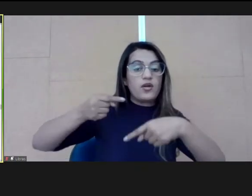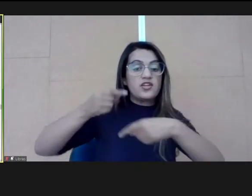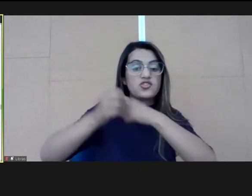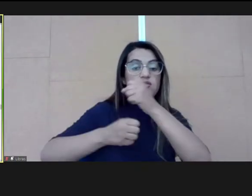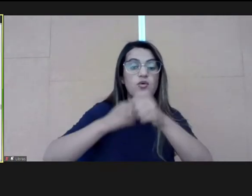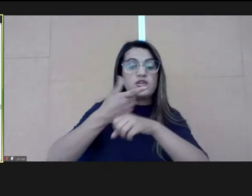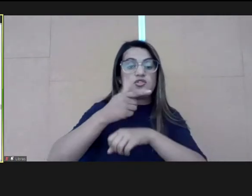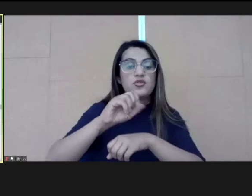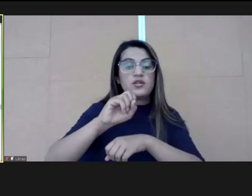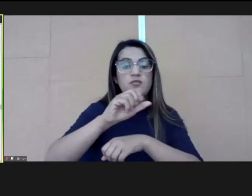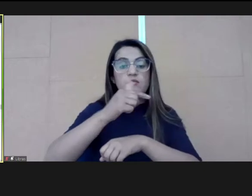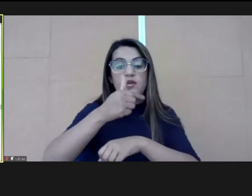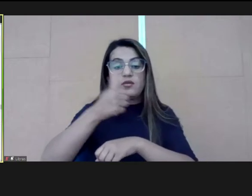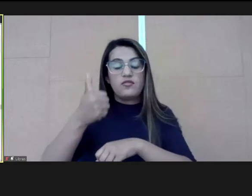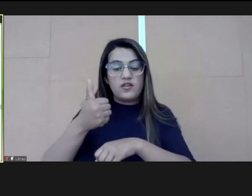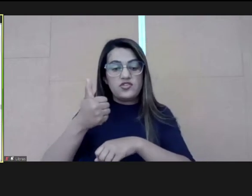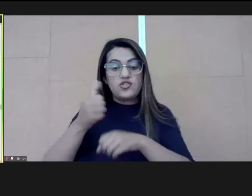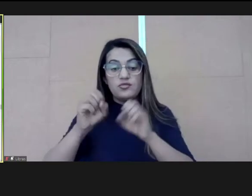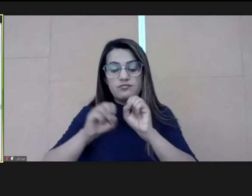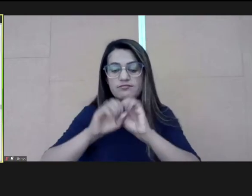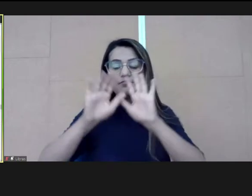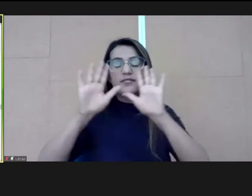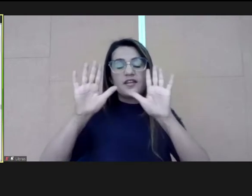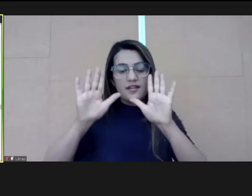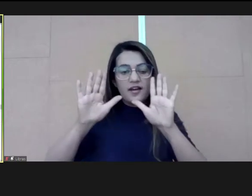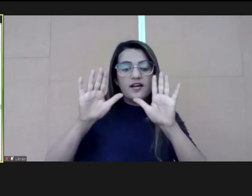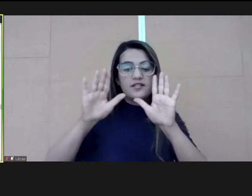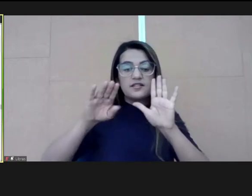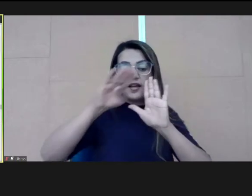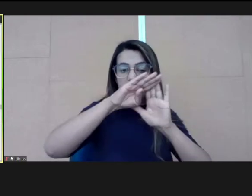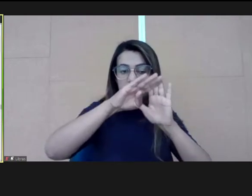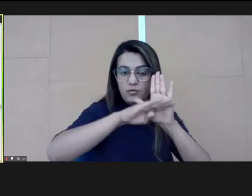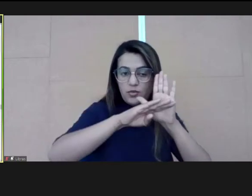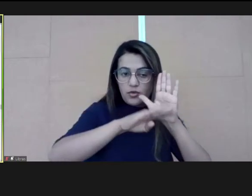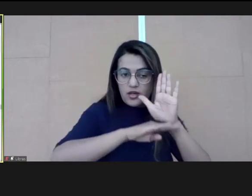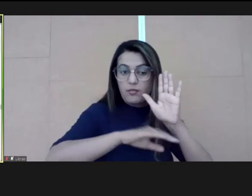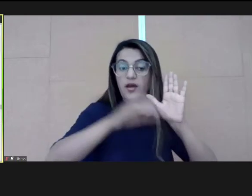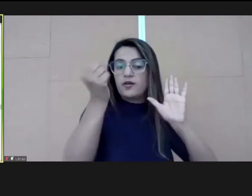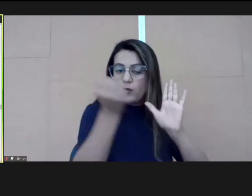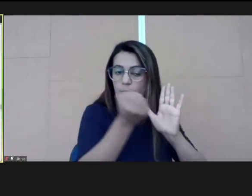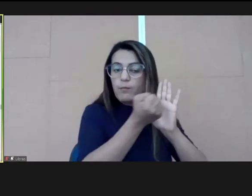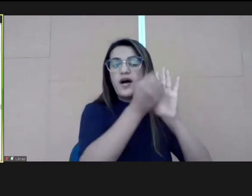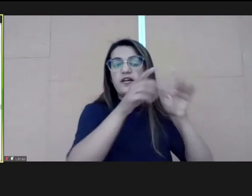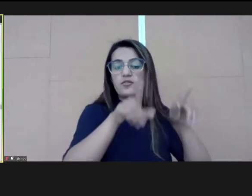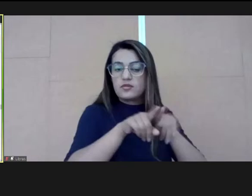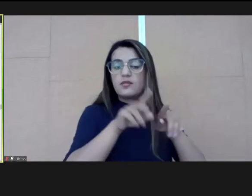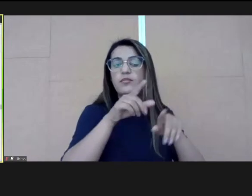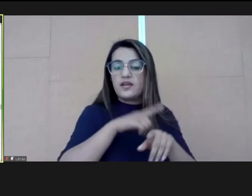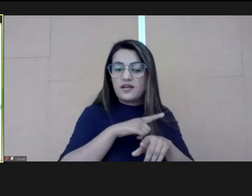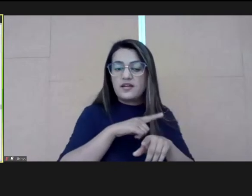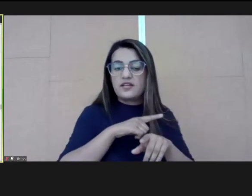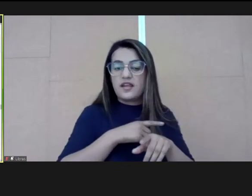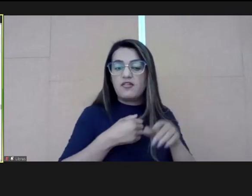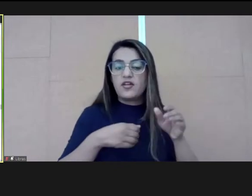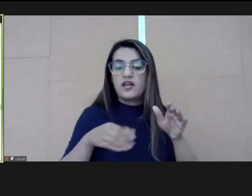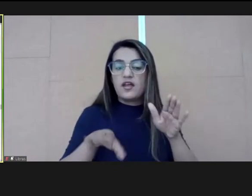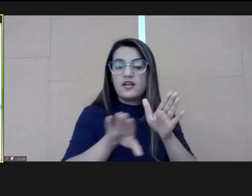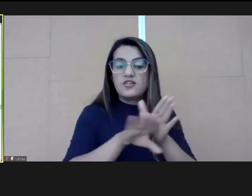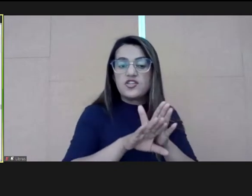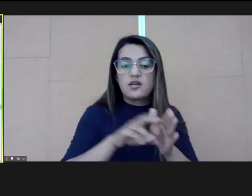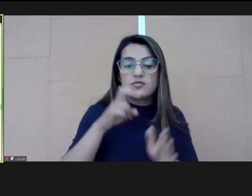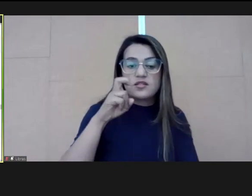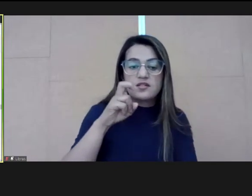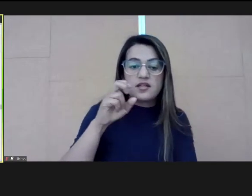change the policy thanks to the program and the impact that the program had. We